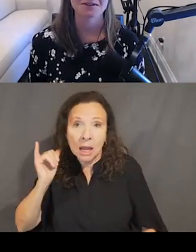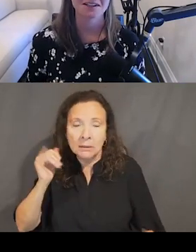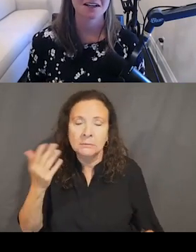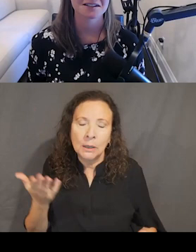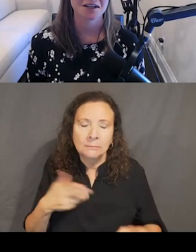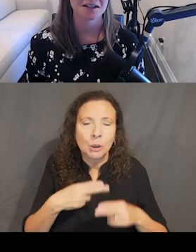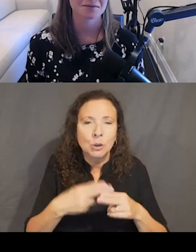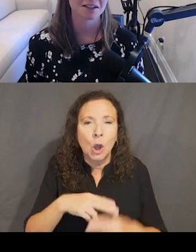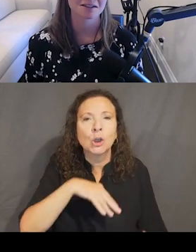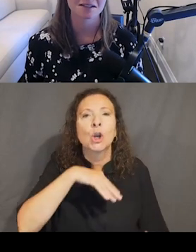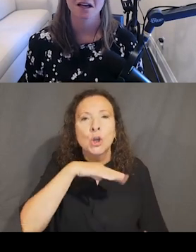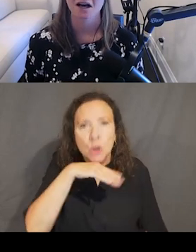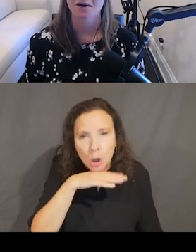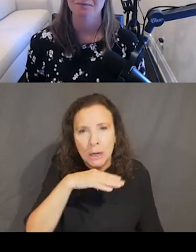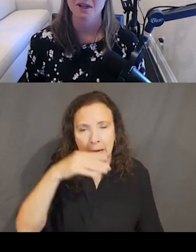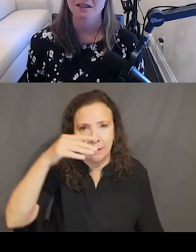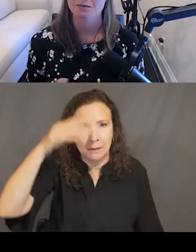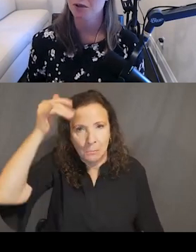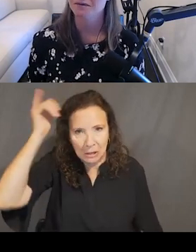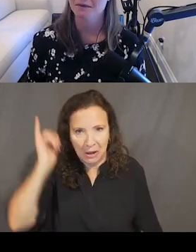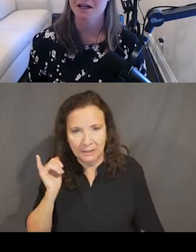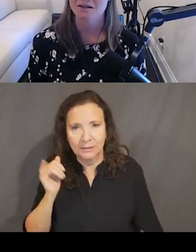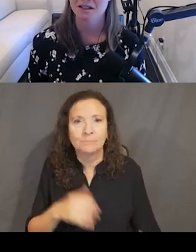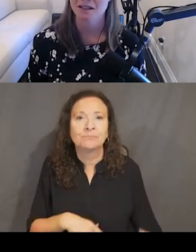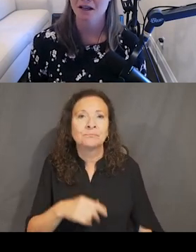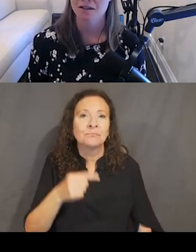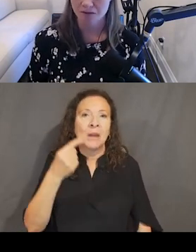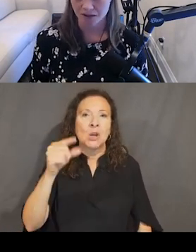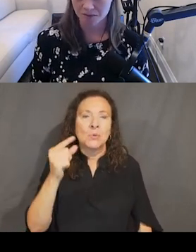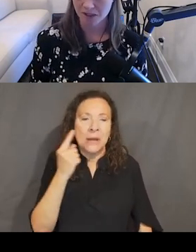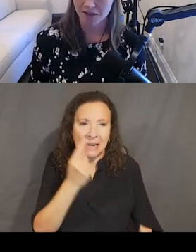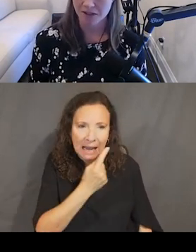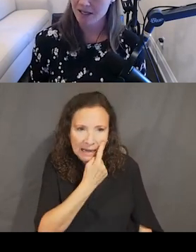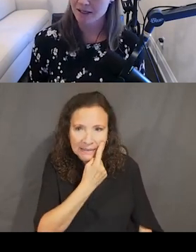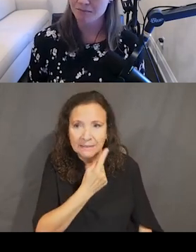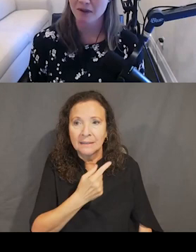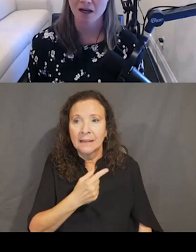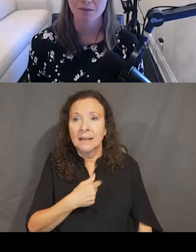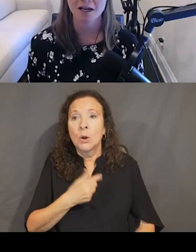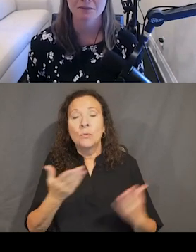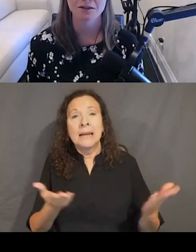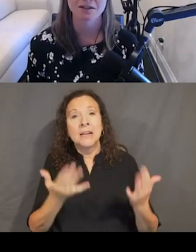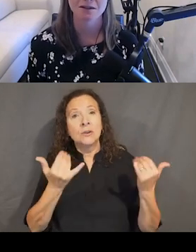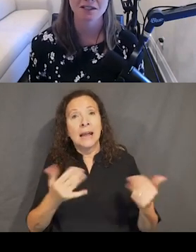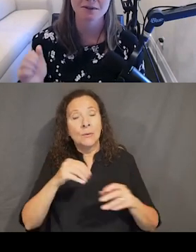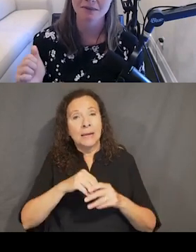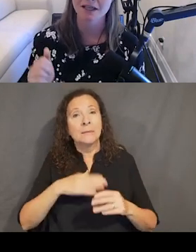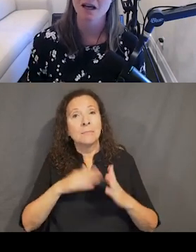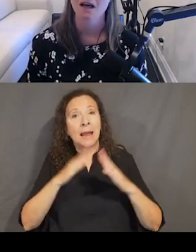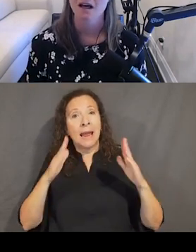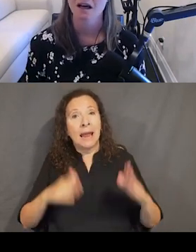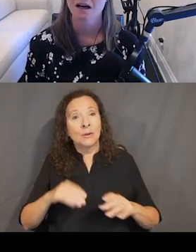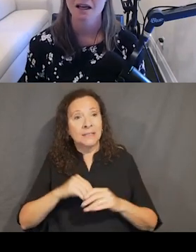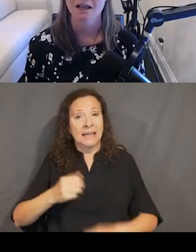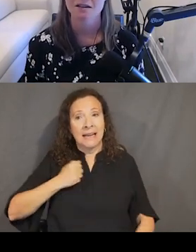I have green eyes, some freckles. I'm joining you from my house in Toronto, Ontario, Canada. Behind me, you can see my spin